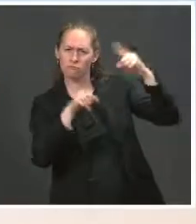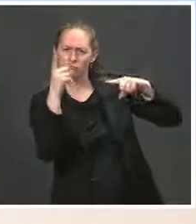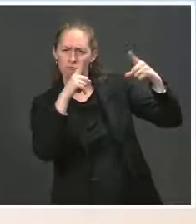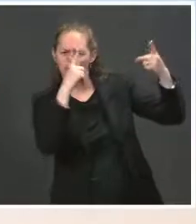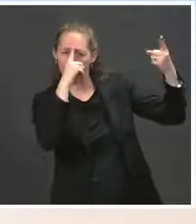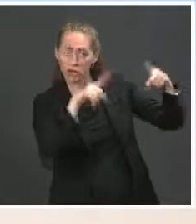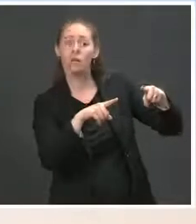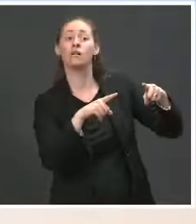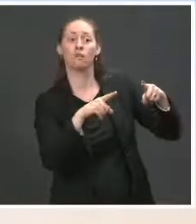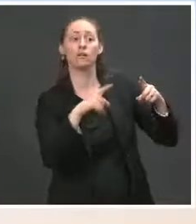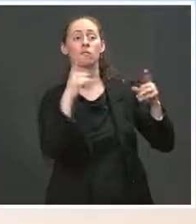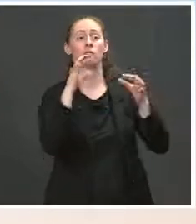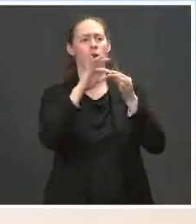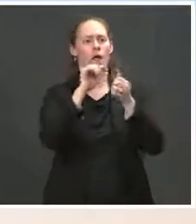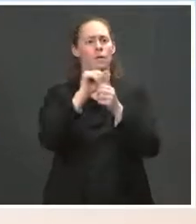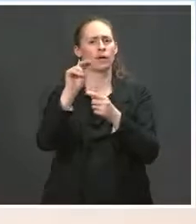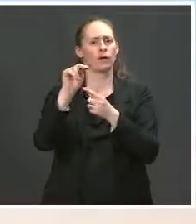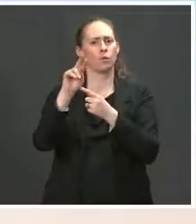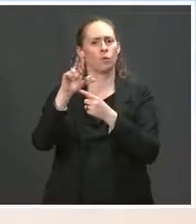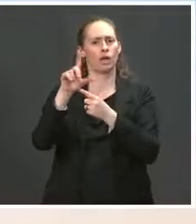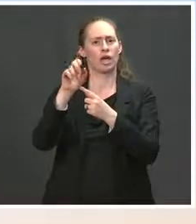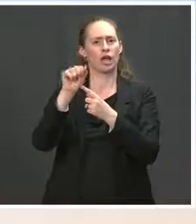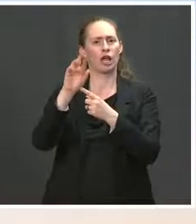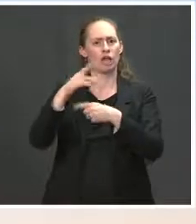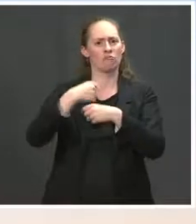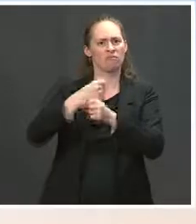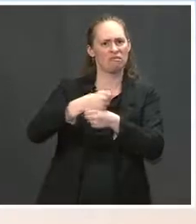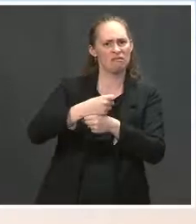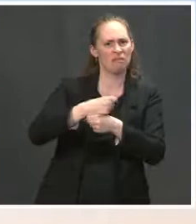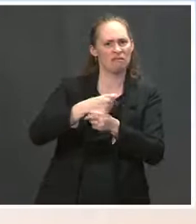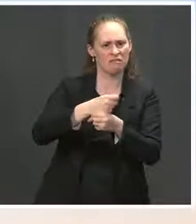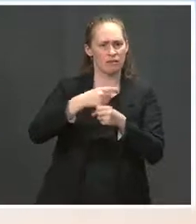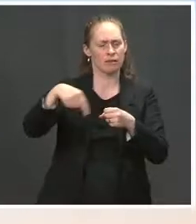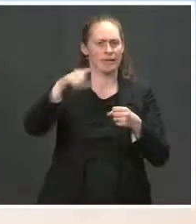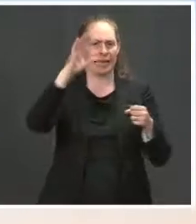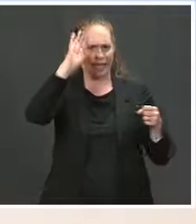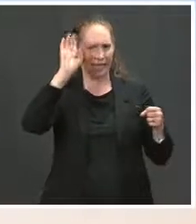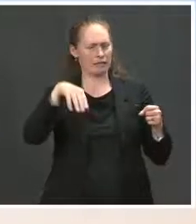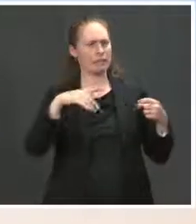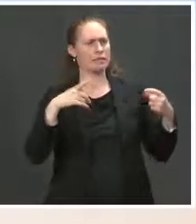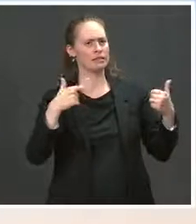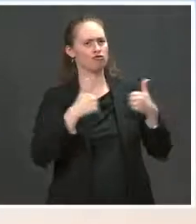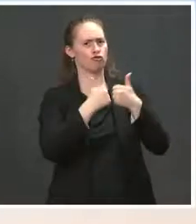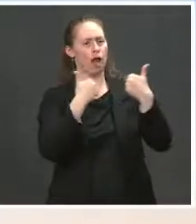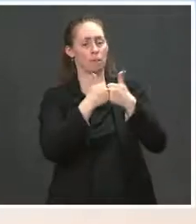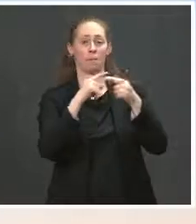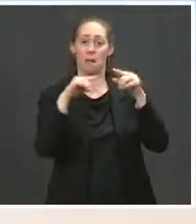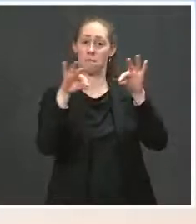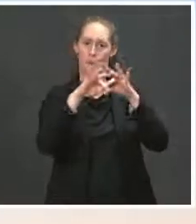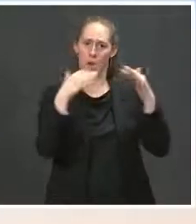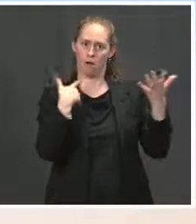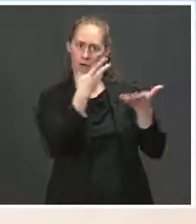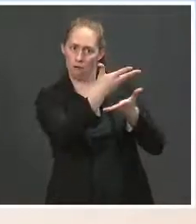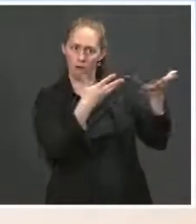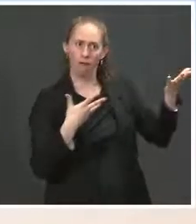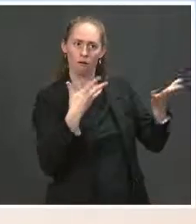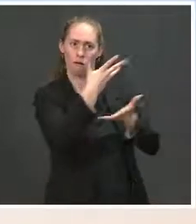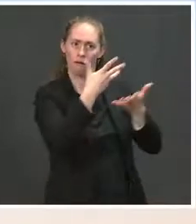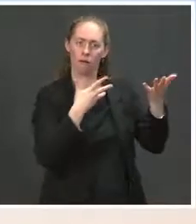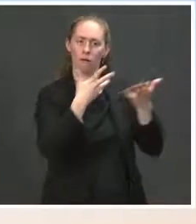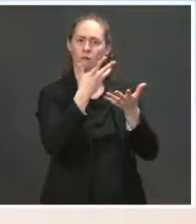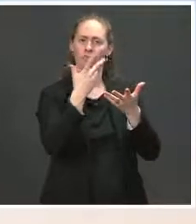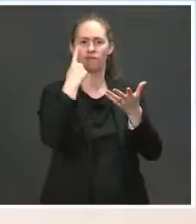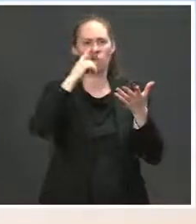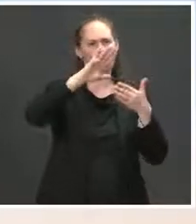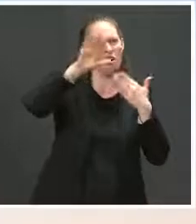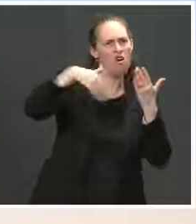deal. While we knew they would be challenging, we're encouraged that there are still conversations between all parties and that they are